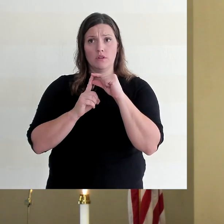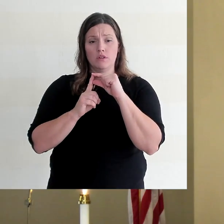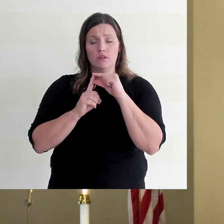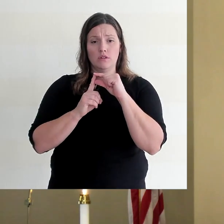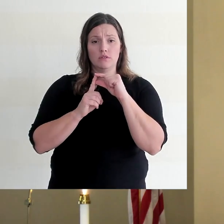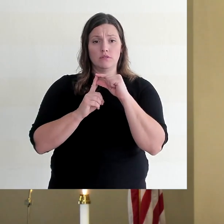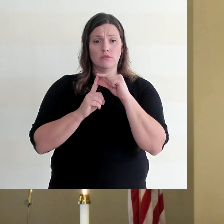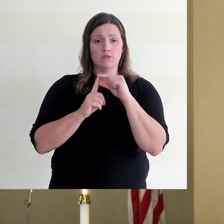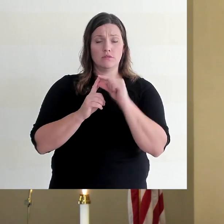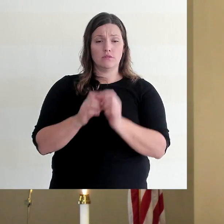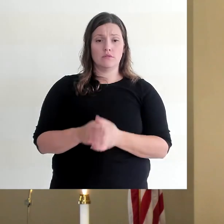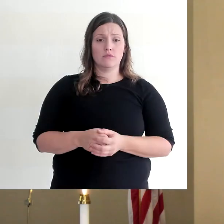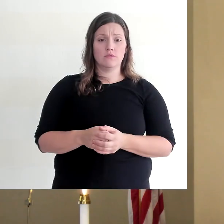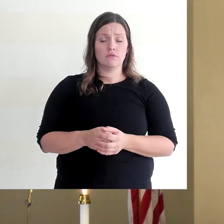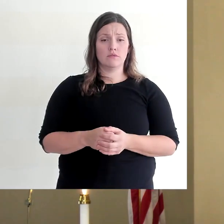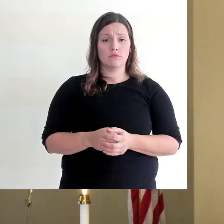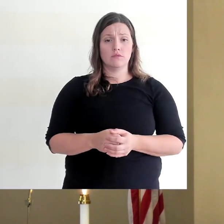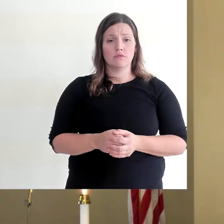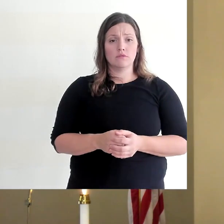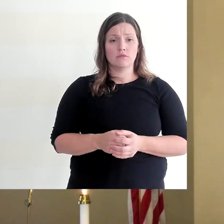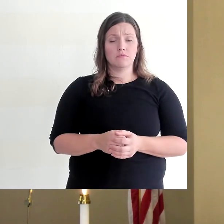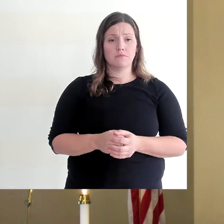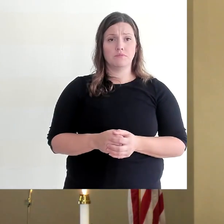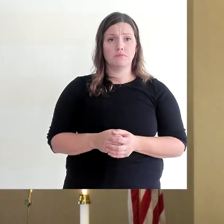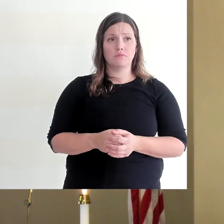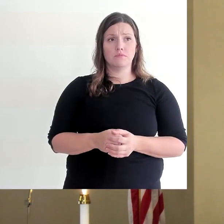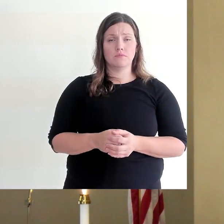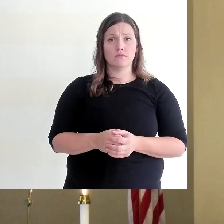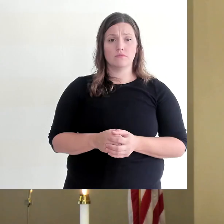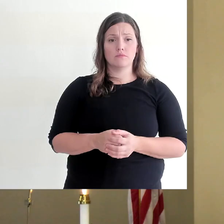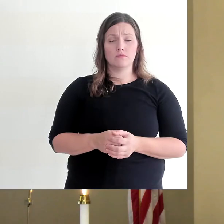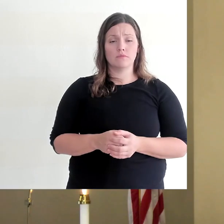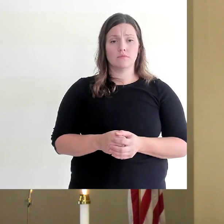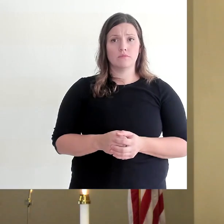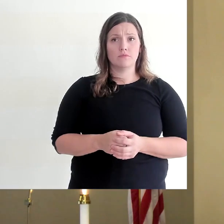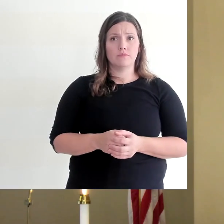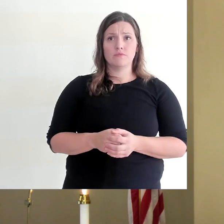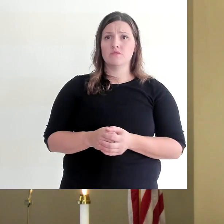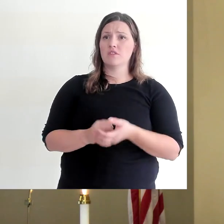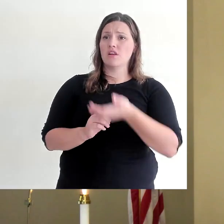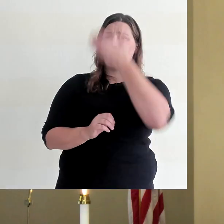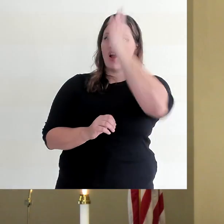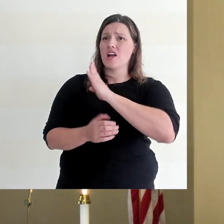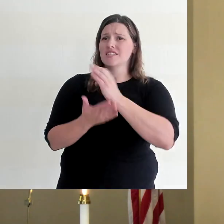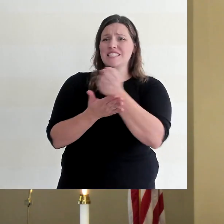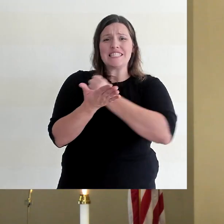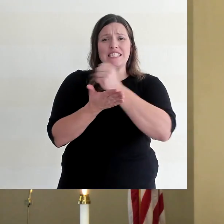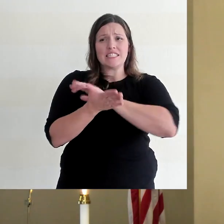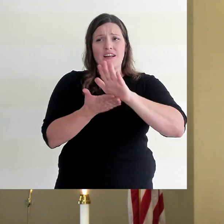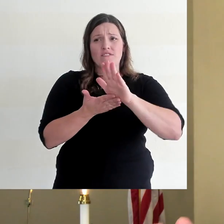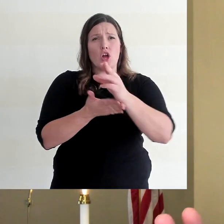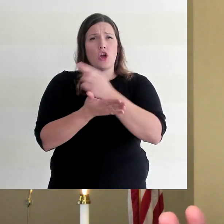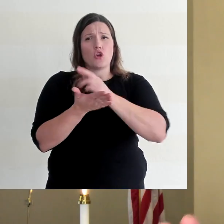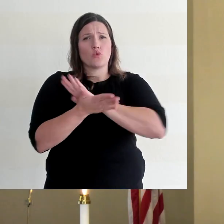We learn in the book of Hebrews that as God sanctified and holy people who live our